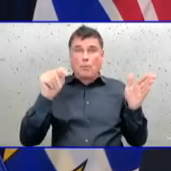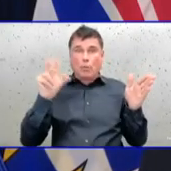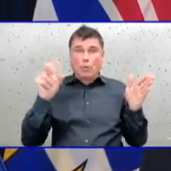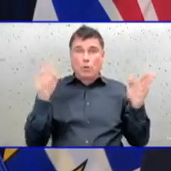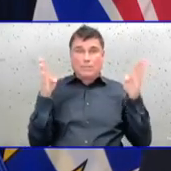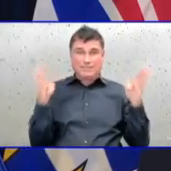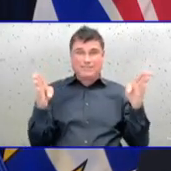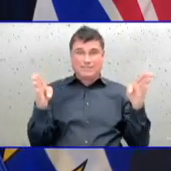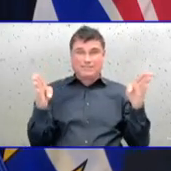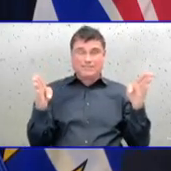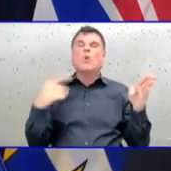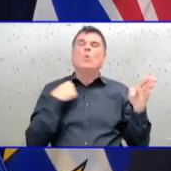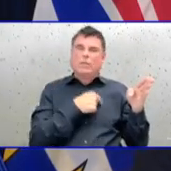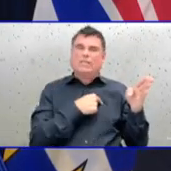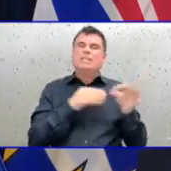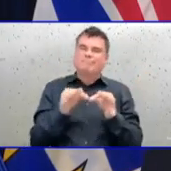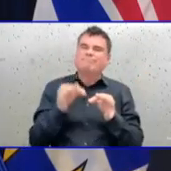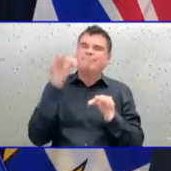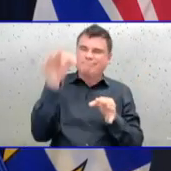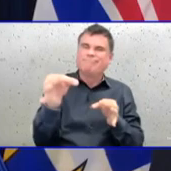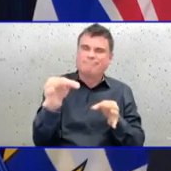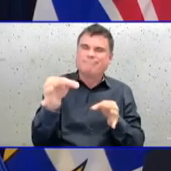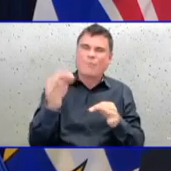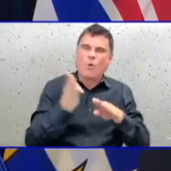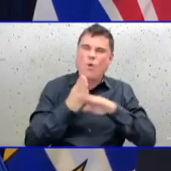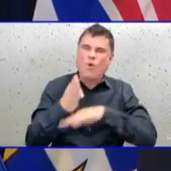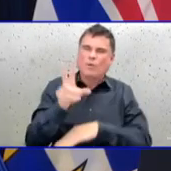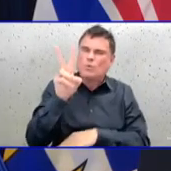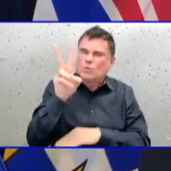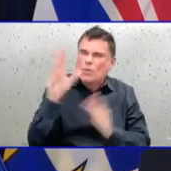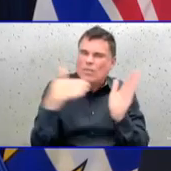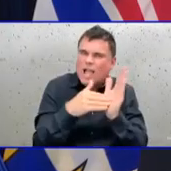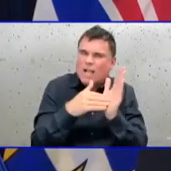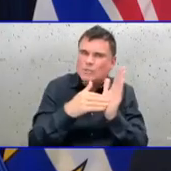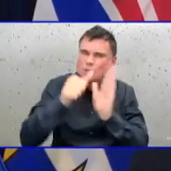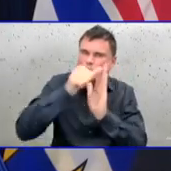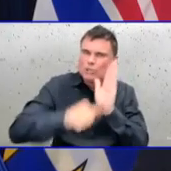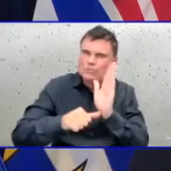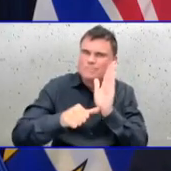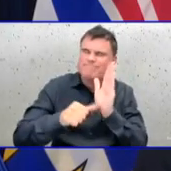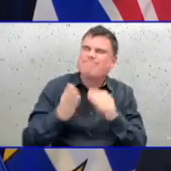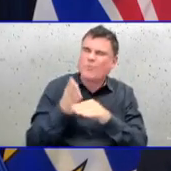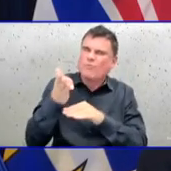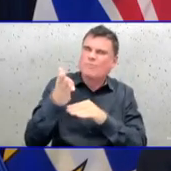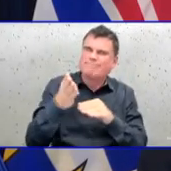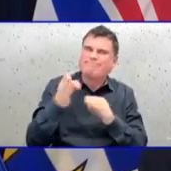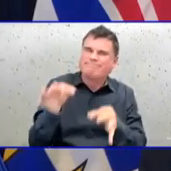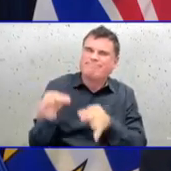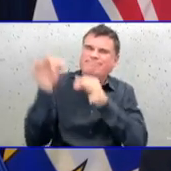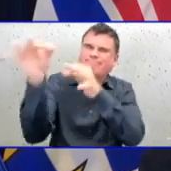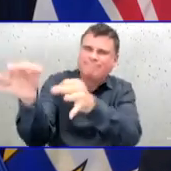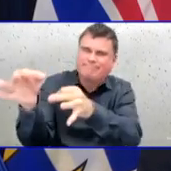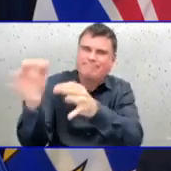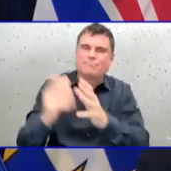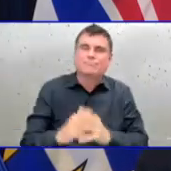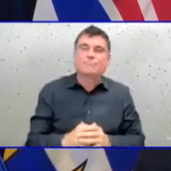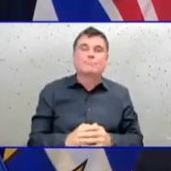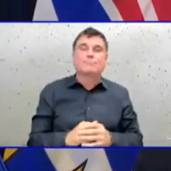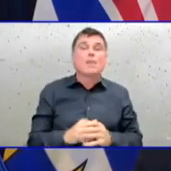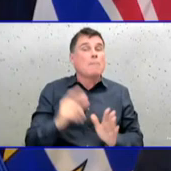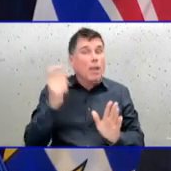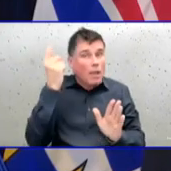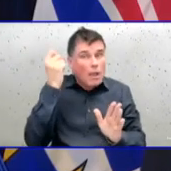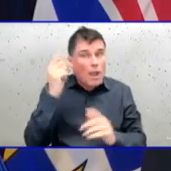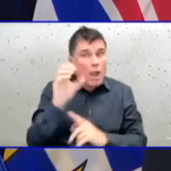note this. In the period from October 2nd to 9th, 7,004 surgeries were completed in that